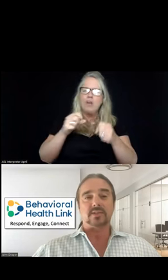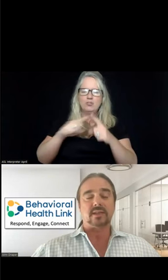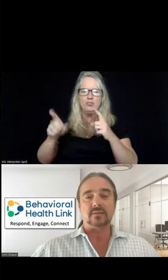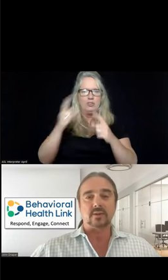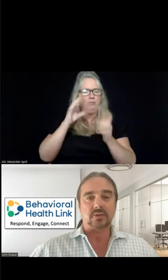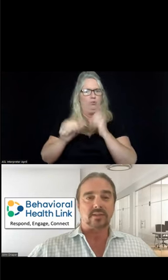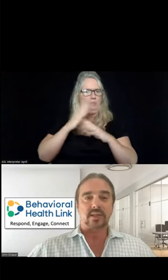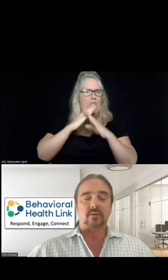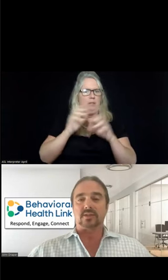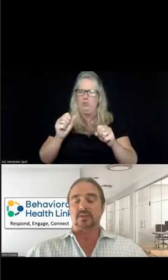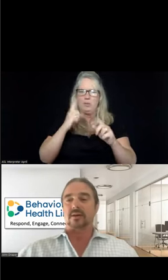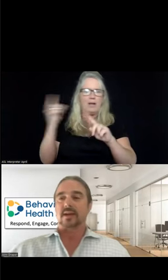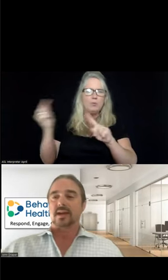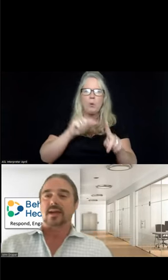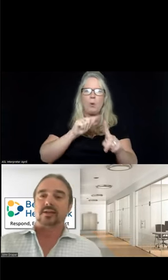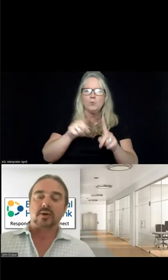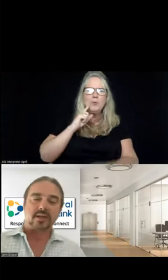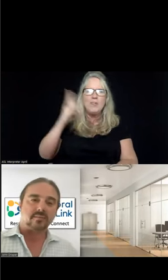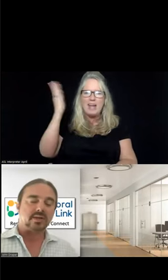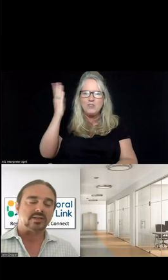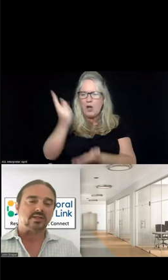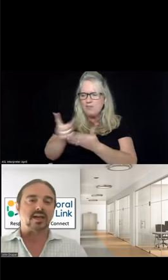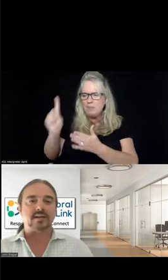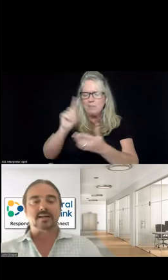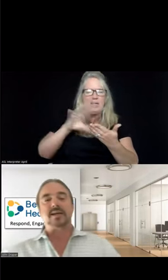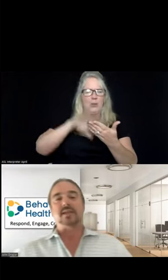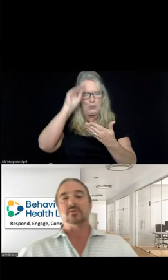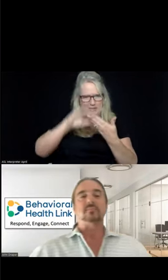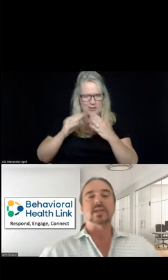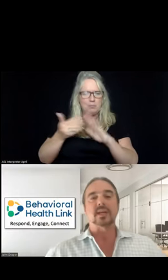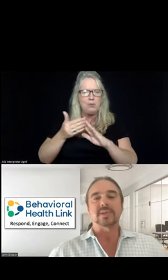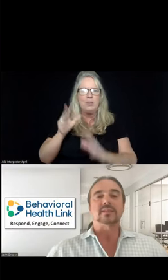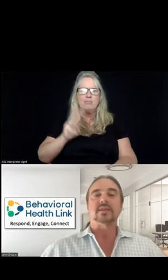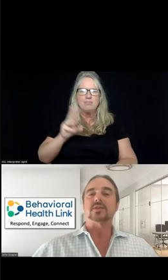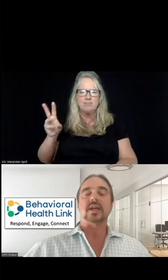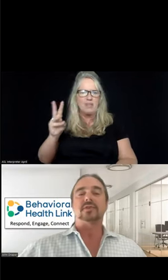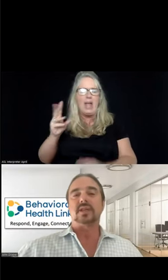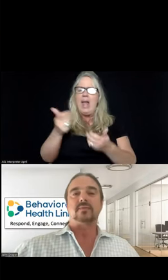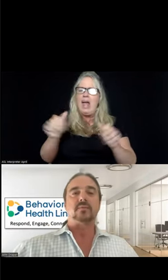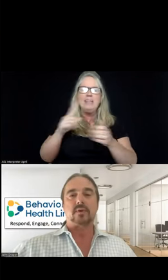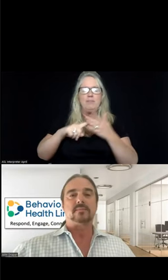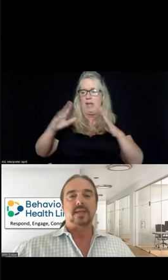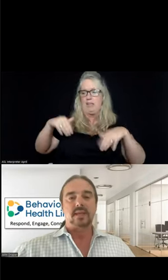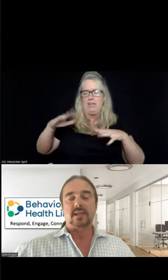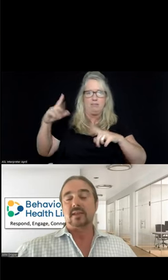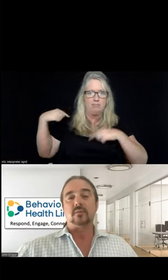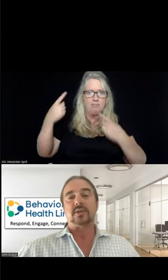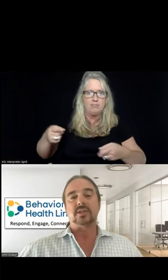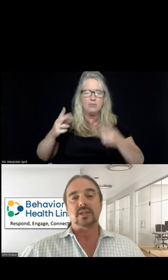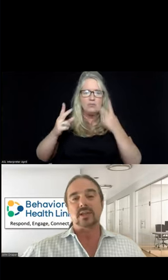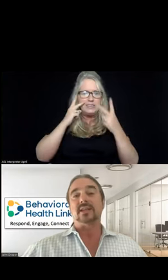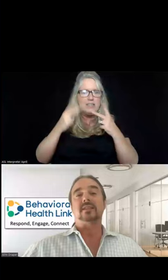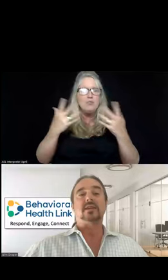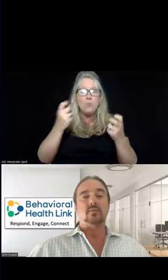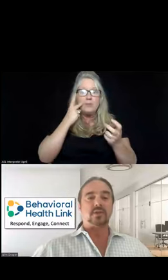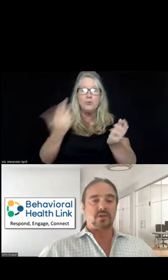anything, you can go straight to that Crisis Talk Learning Community site, and you can pick up anything that you haven't seen before, anything you want to